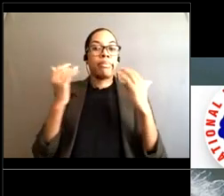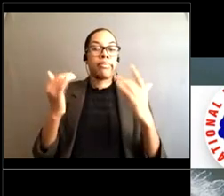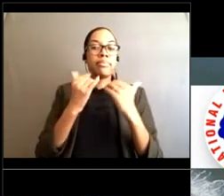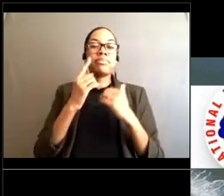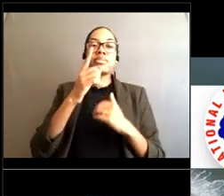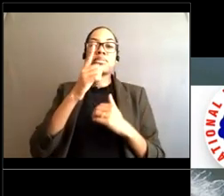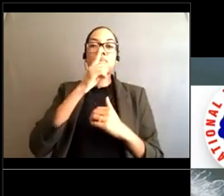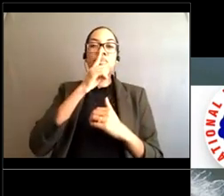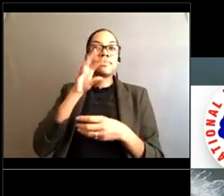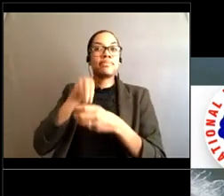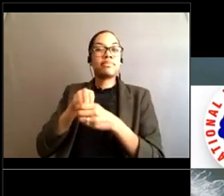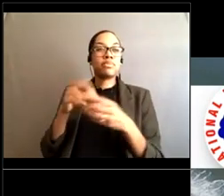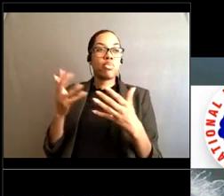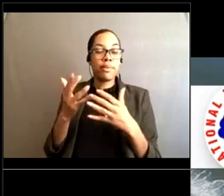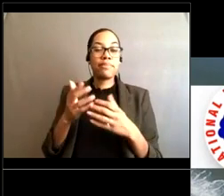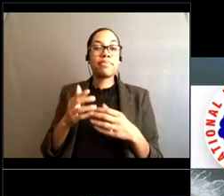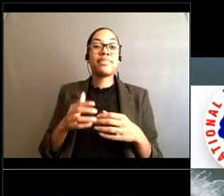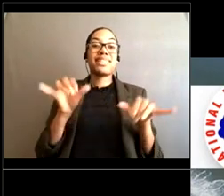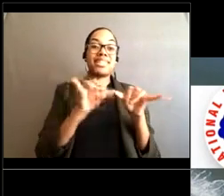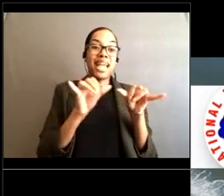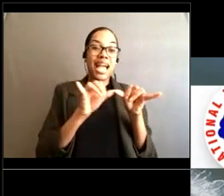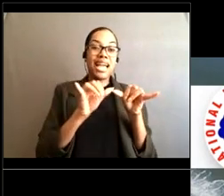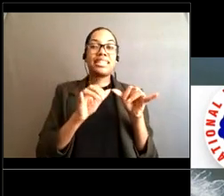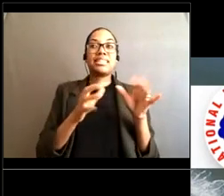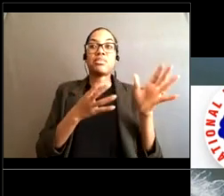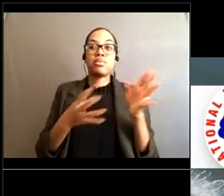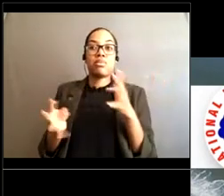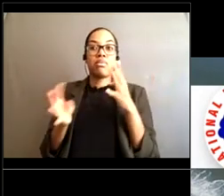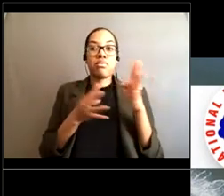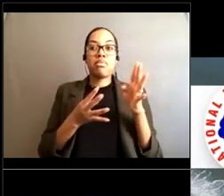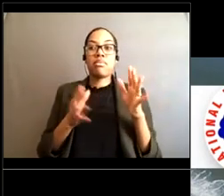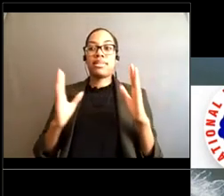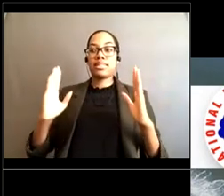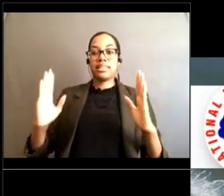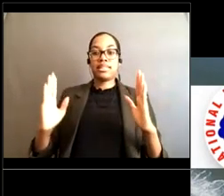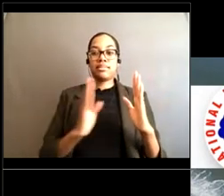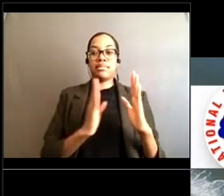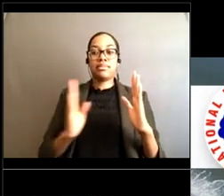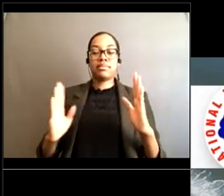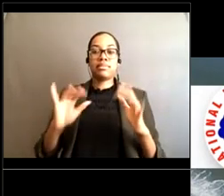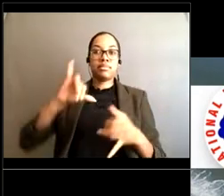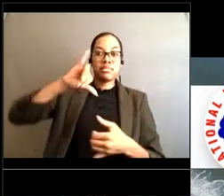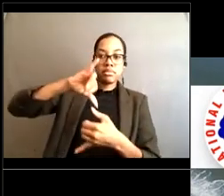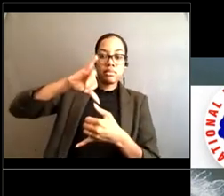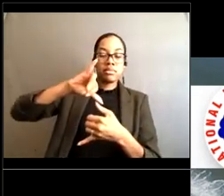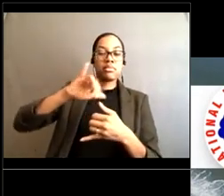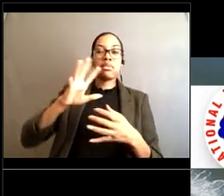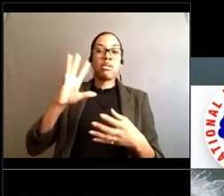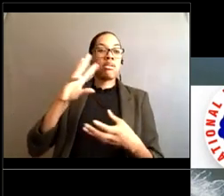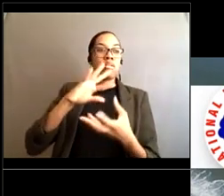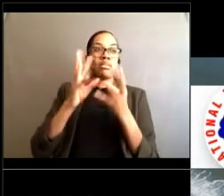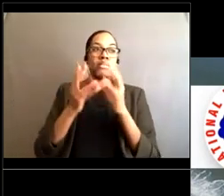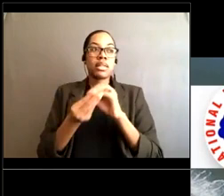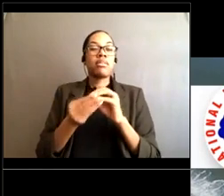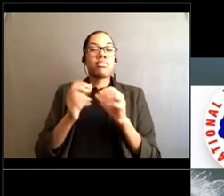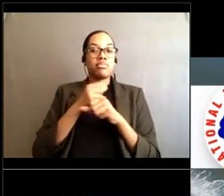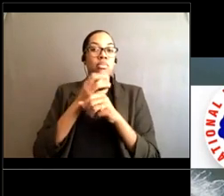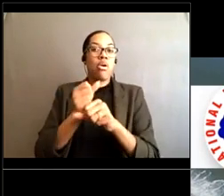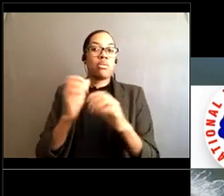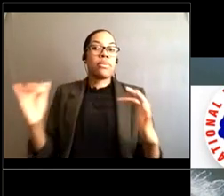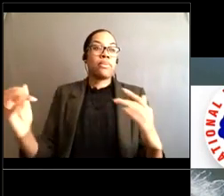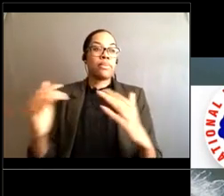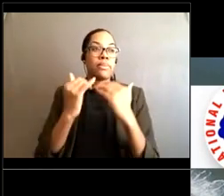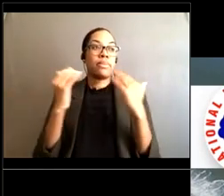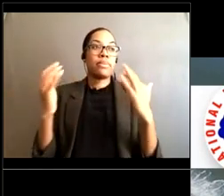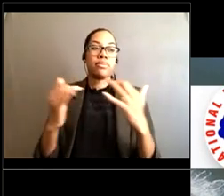of the waves the wave period And then the the adjacent bathymetry and the configuration of the sandbar So it's it's very complex,